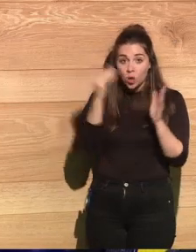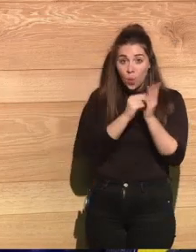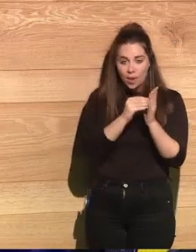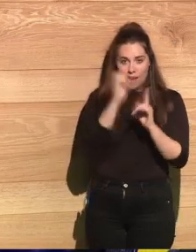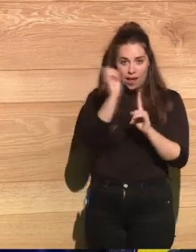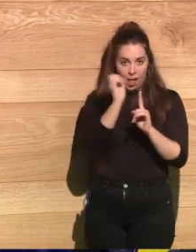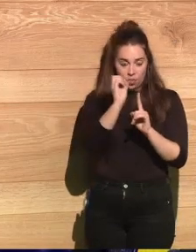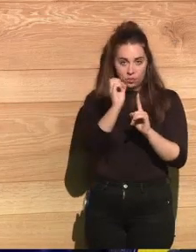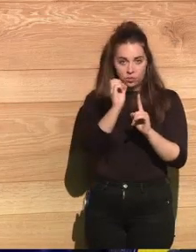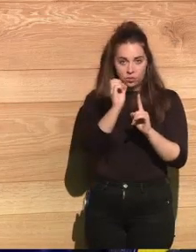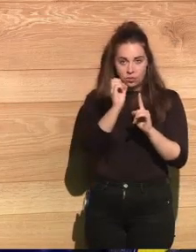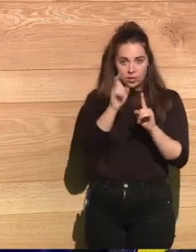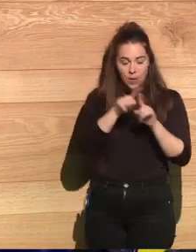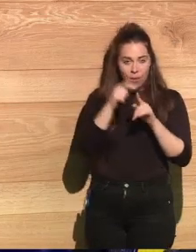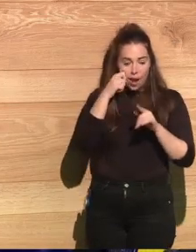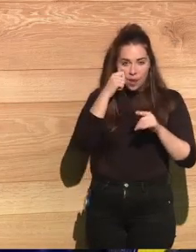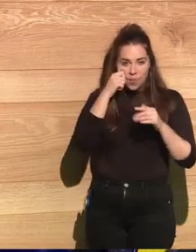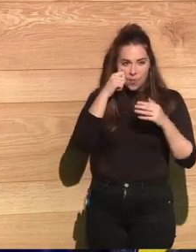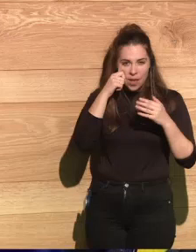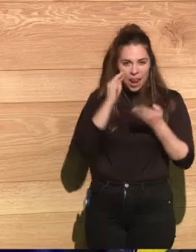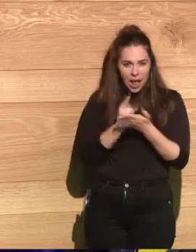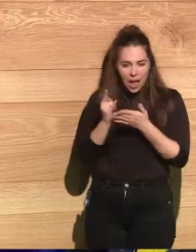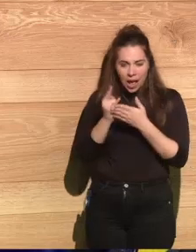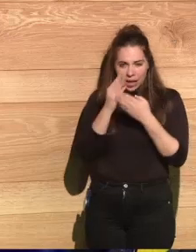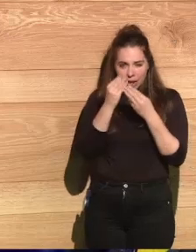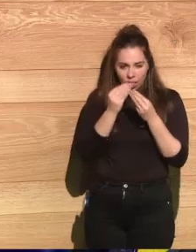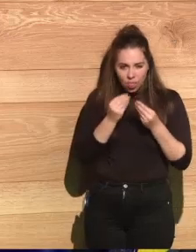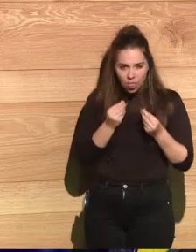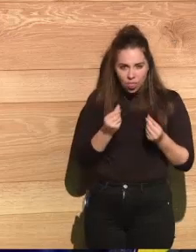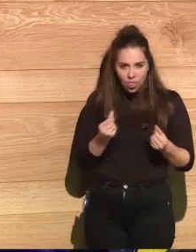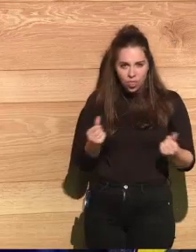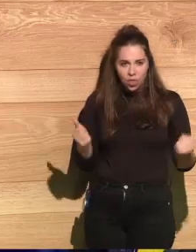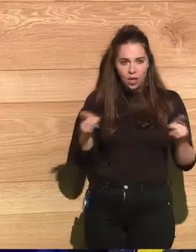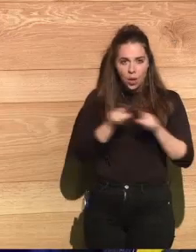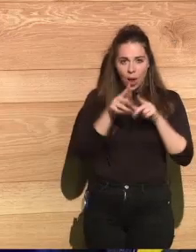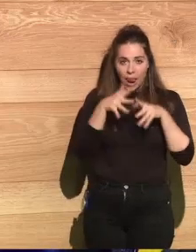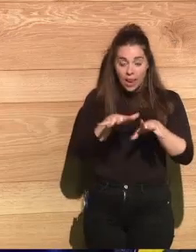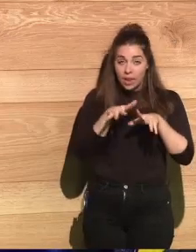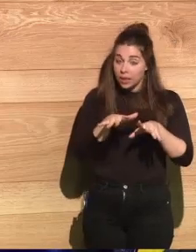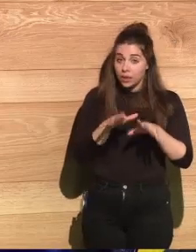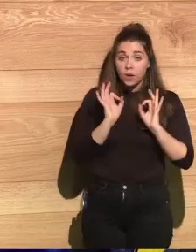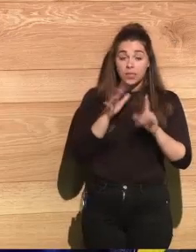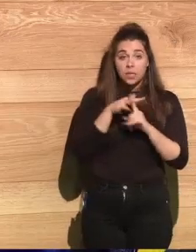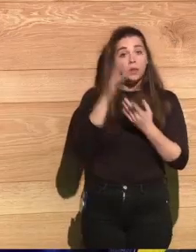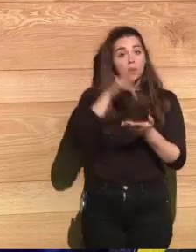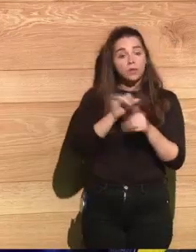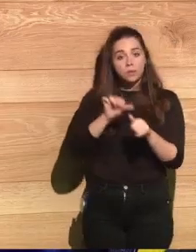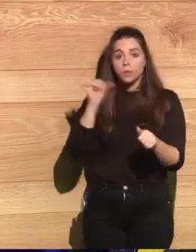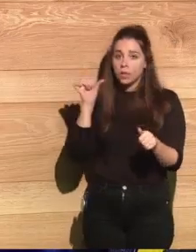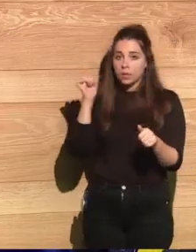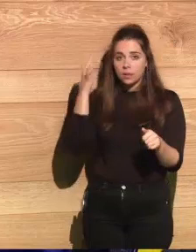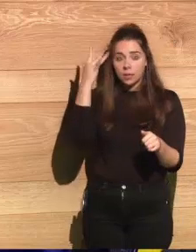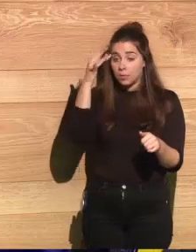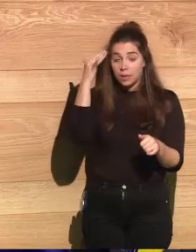skins and flesh. That's what happened. That's unimaginable, I think.